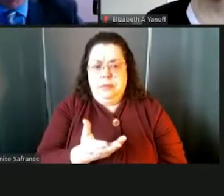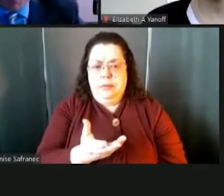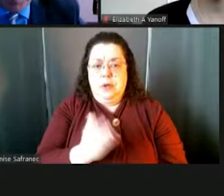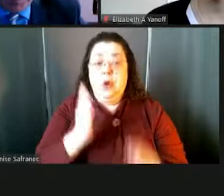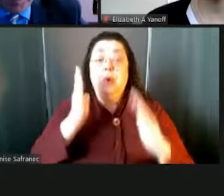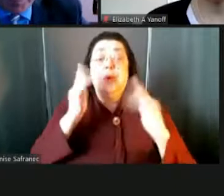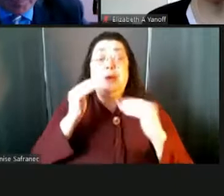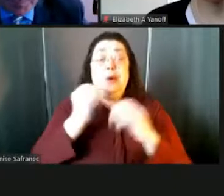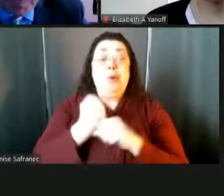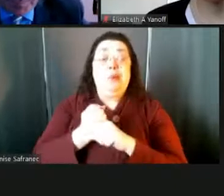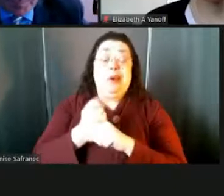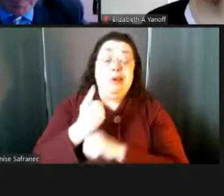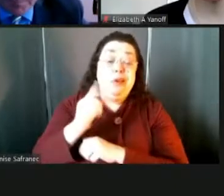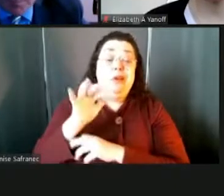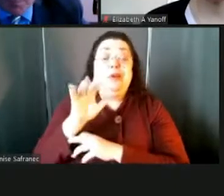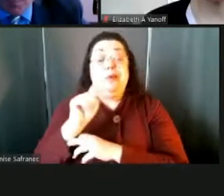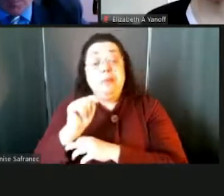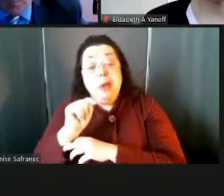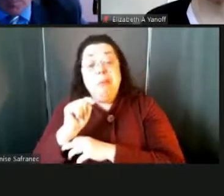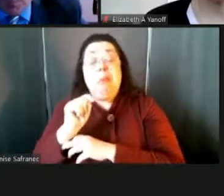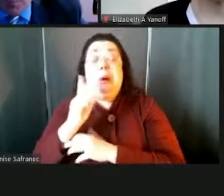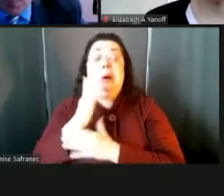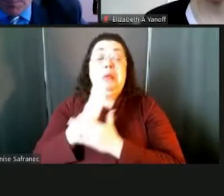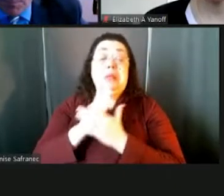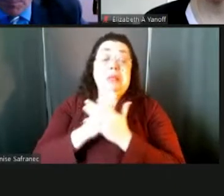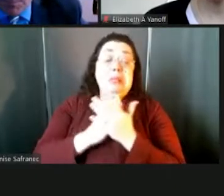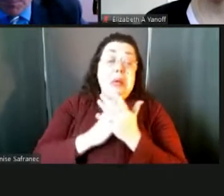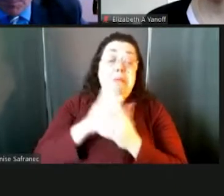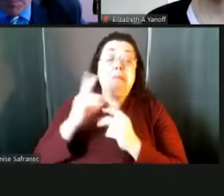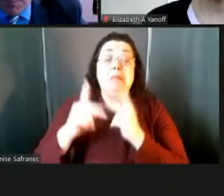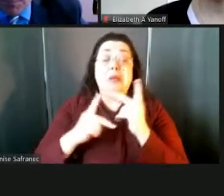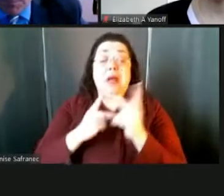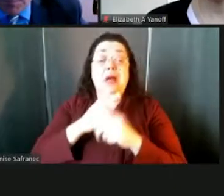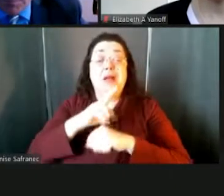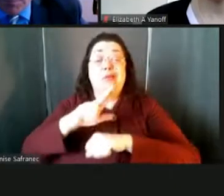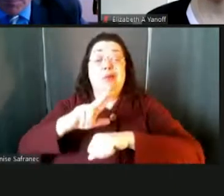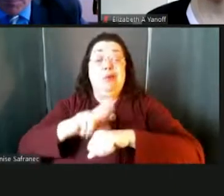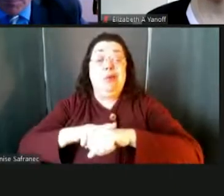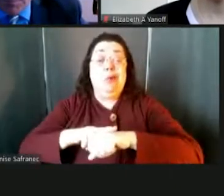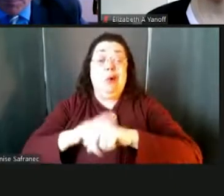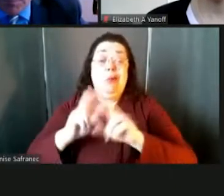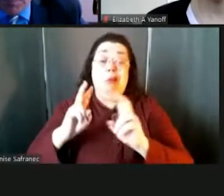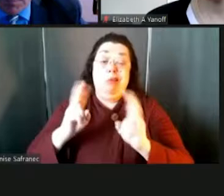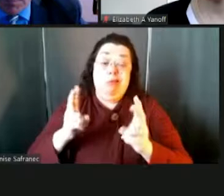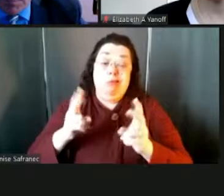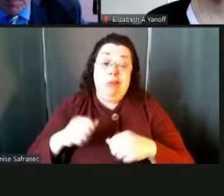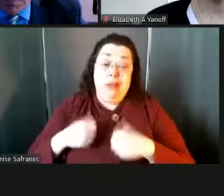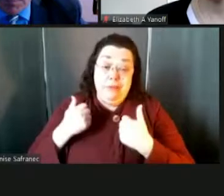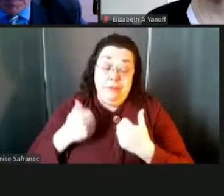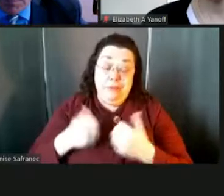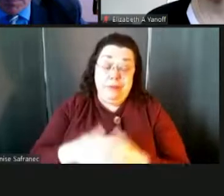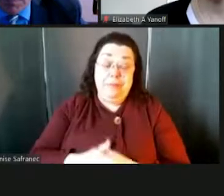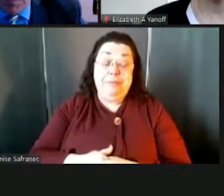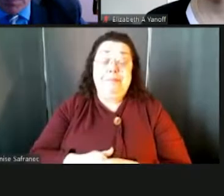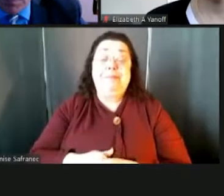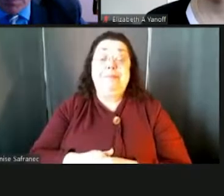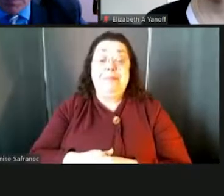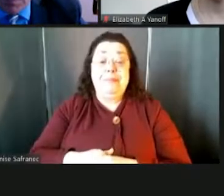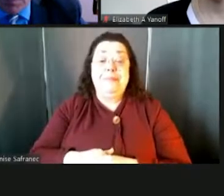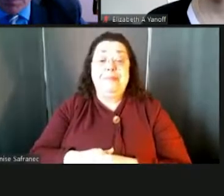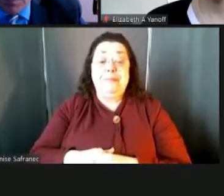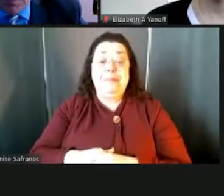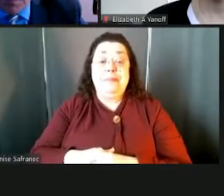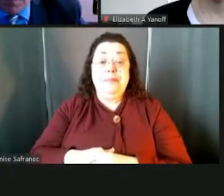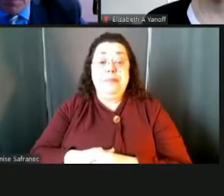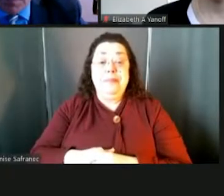September, and we can get, you know, our students back in, in a wholesale way. But to spend